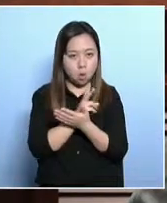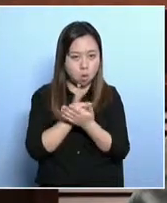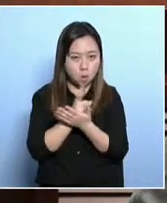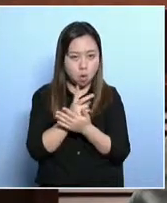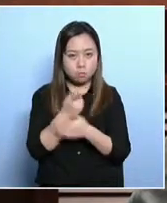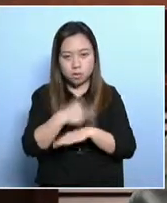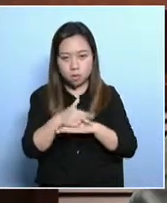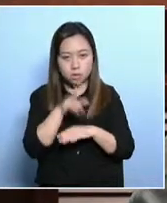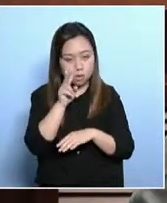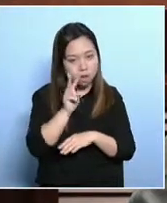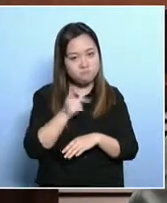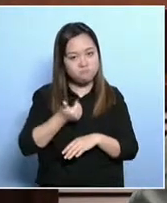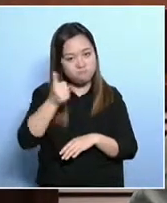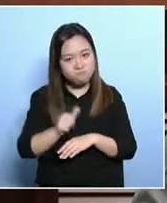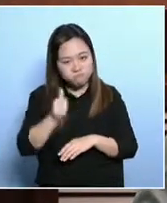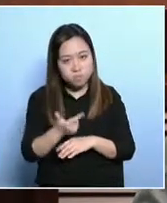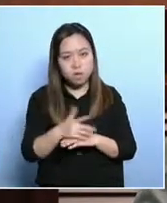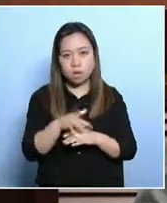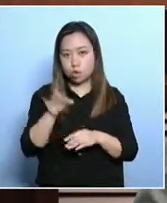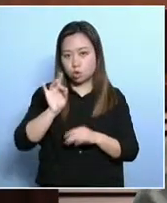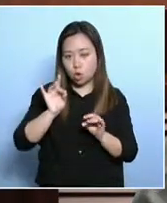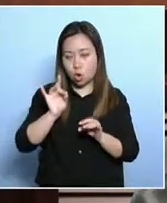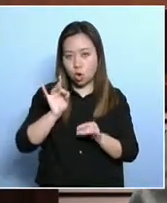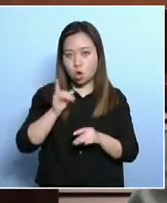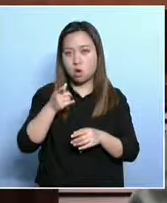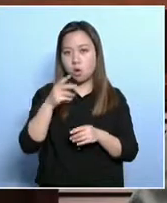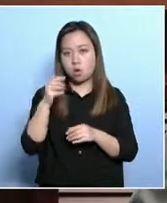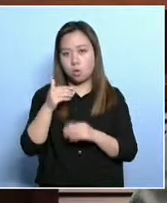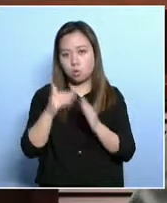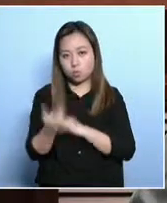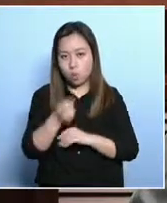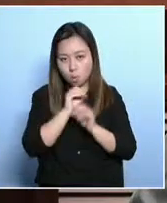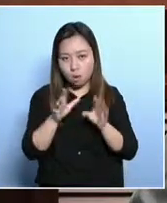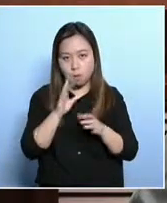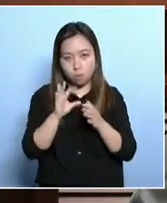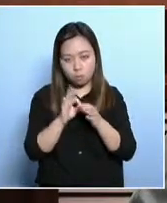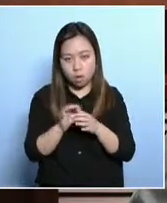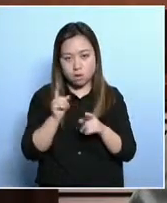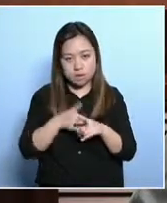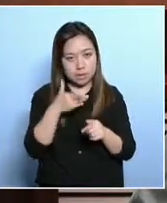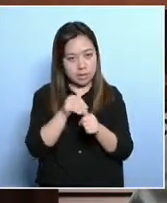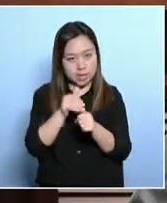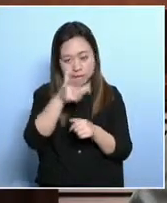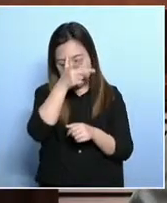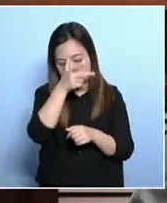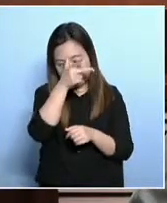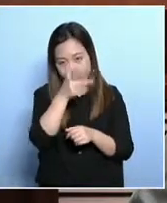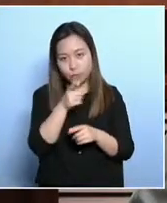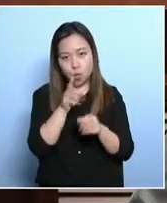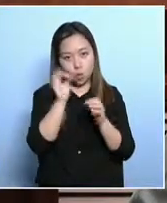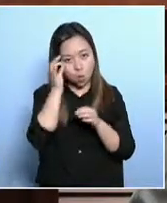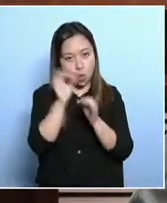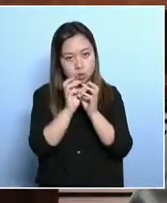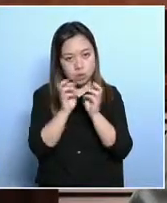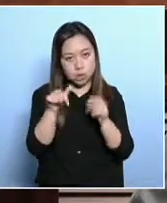a poverty alleviation indicator. Now, Matthew Cheung says that the figure is mainly